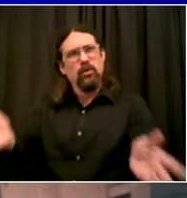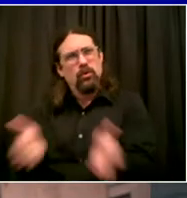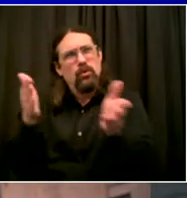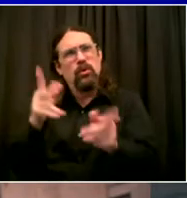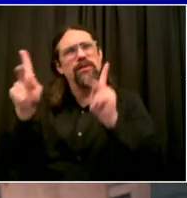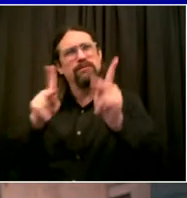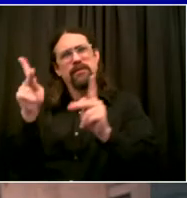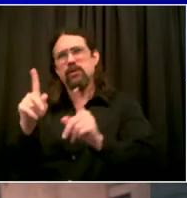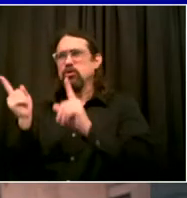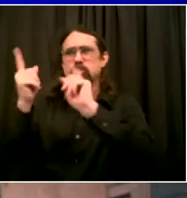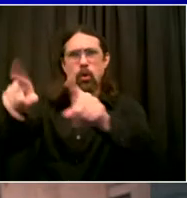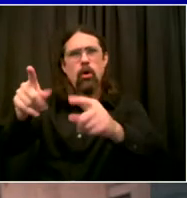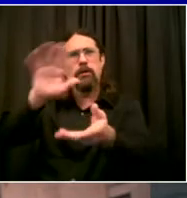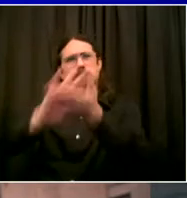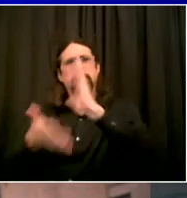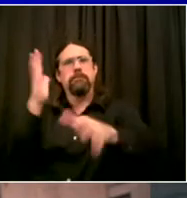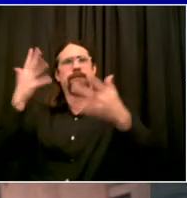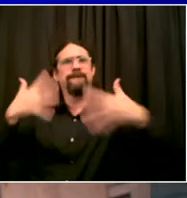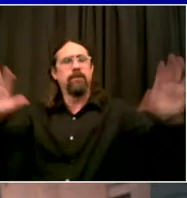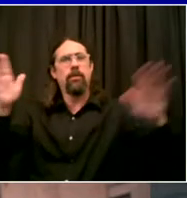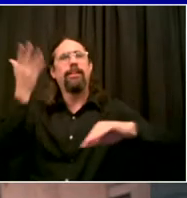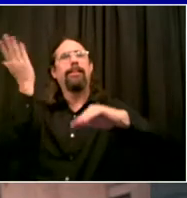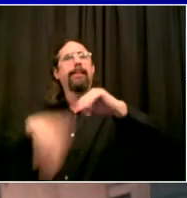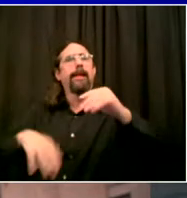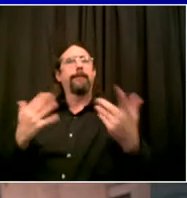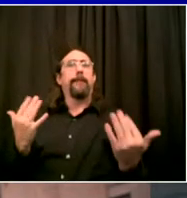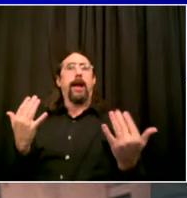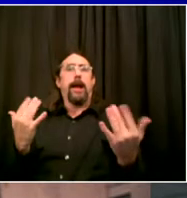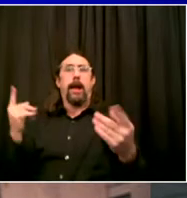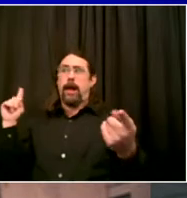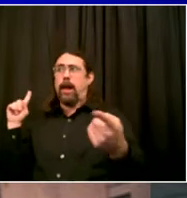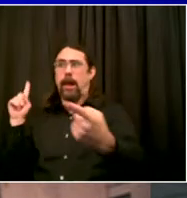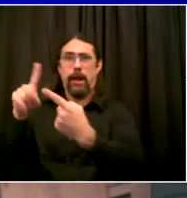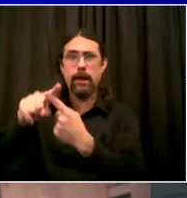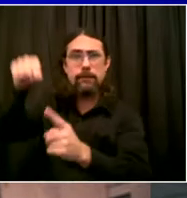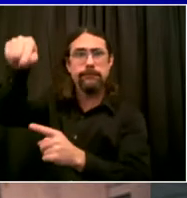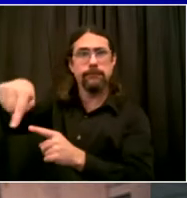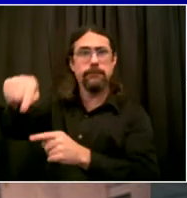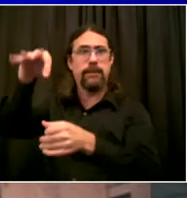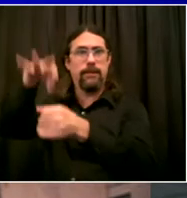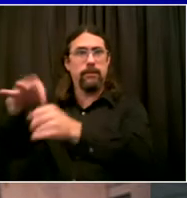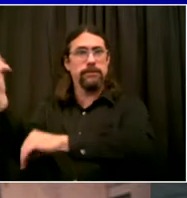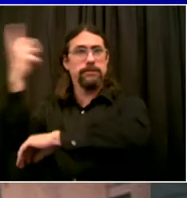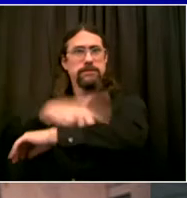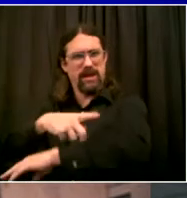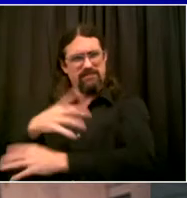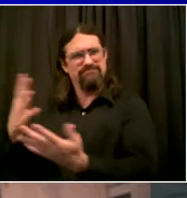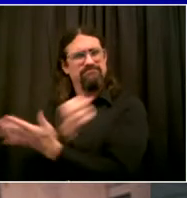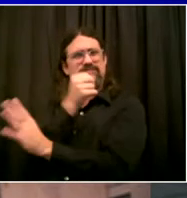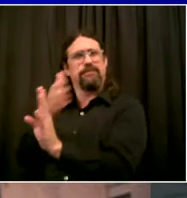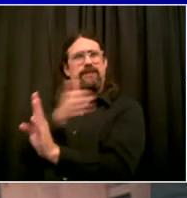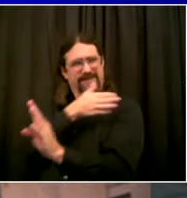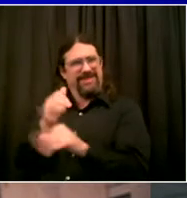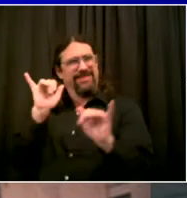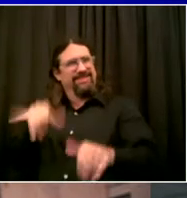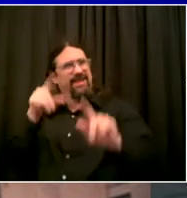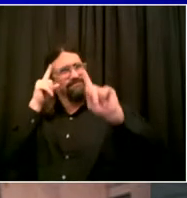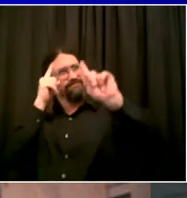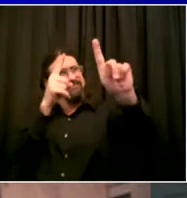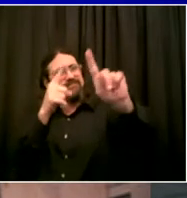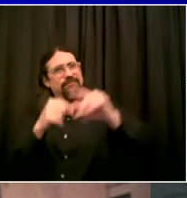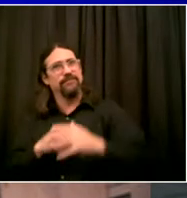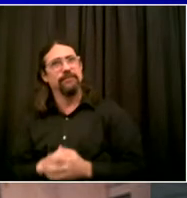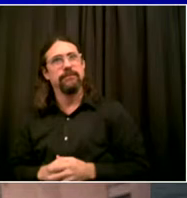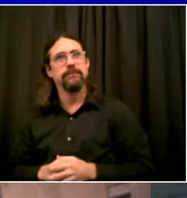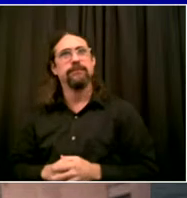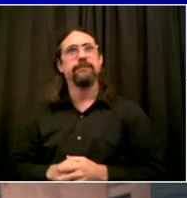my thanks to the folks who do the incredible work at the poll sites. I saw a lot of familiar and friendly faces in my